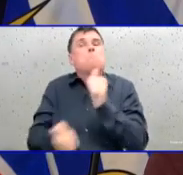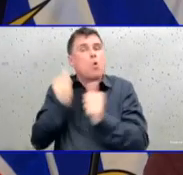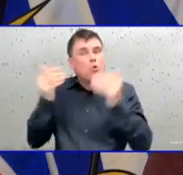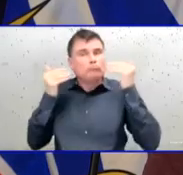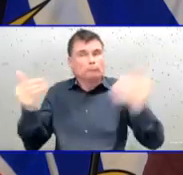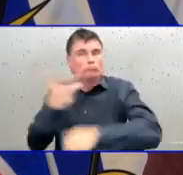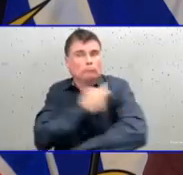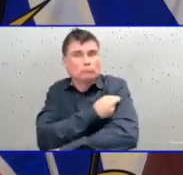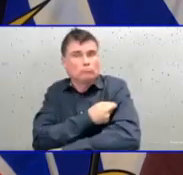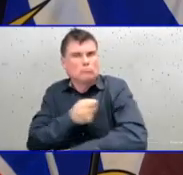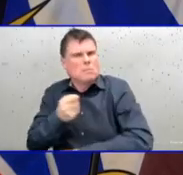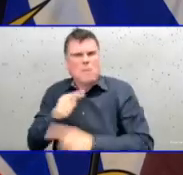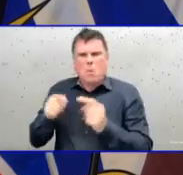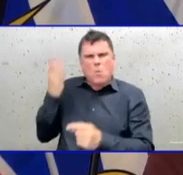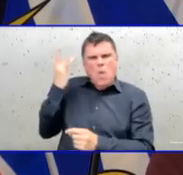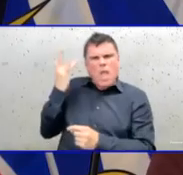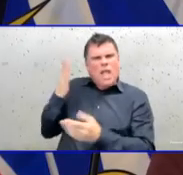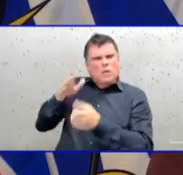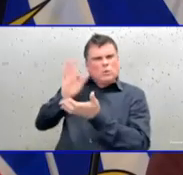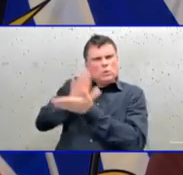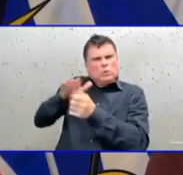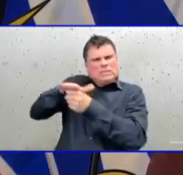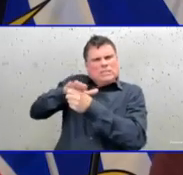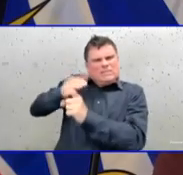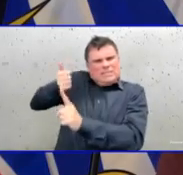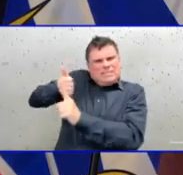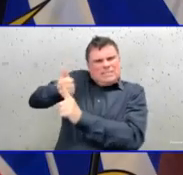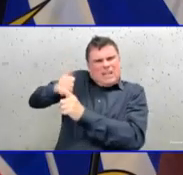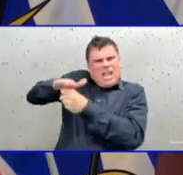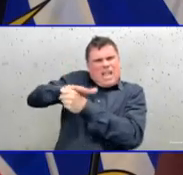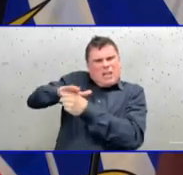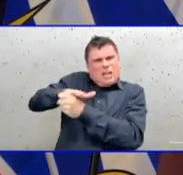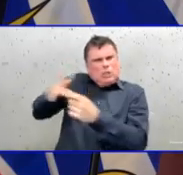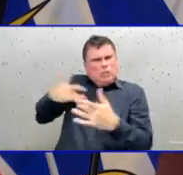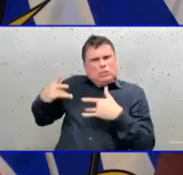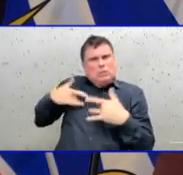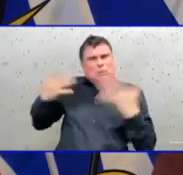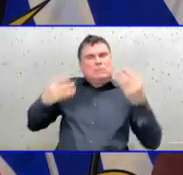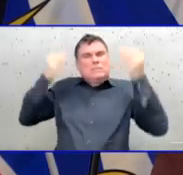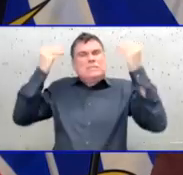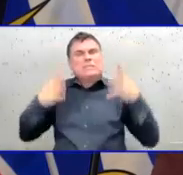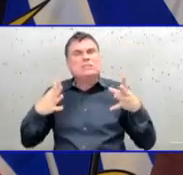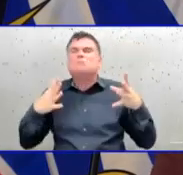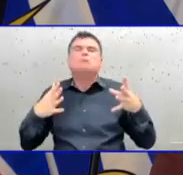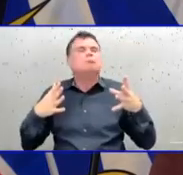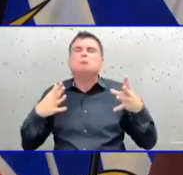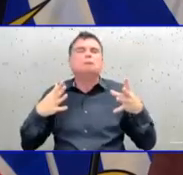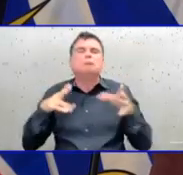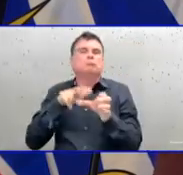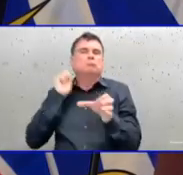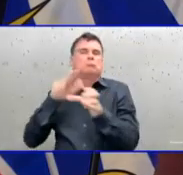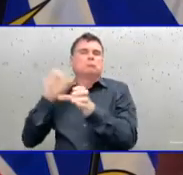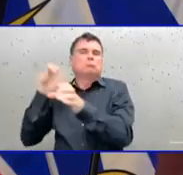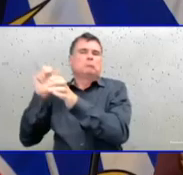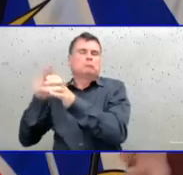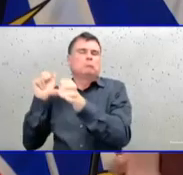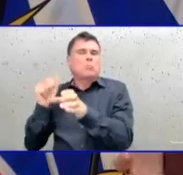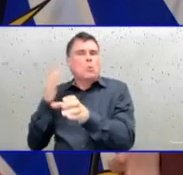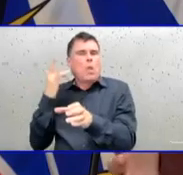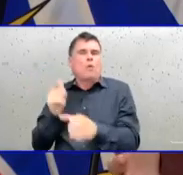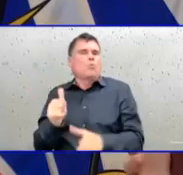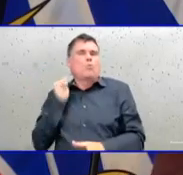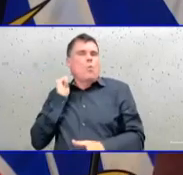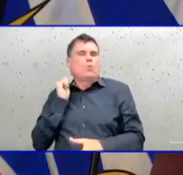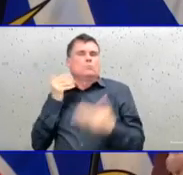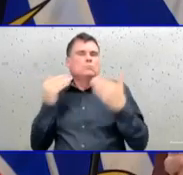So, as I said, these are issues that each employer works through with their